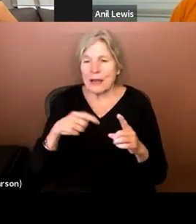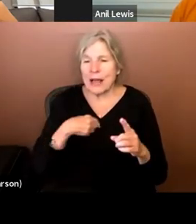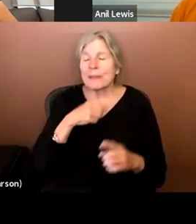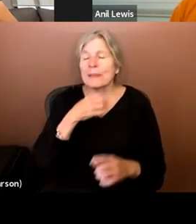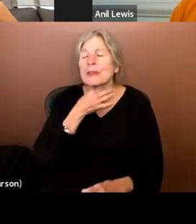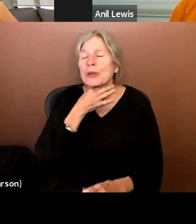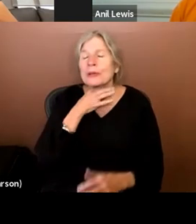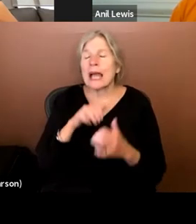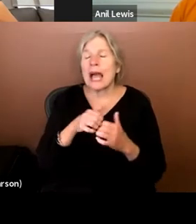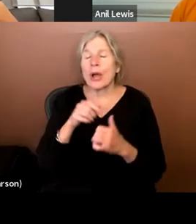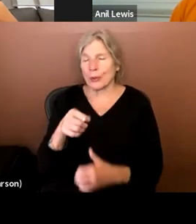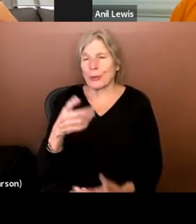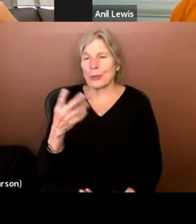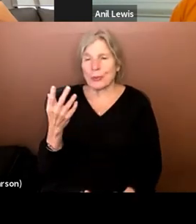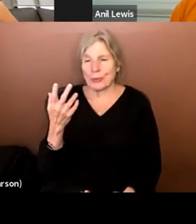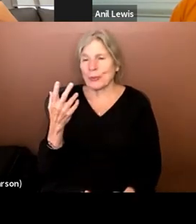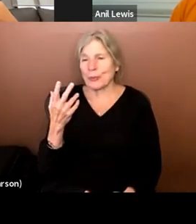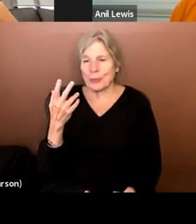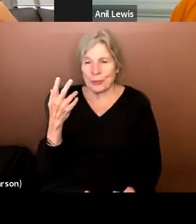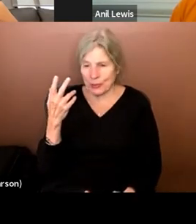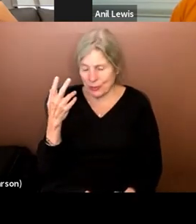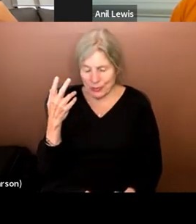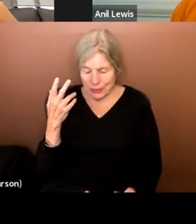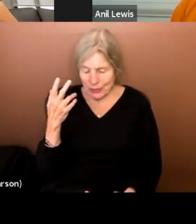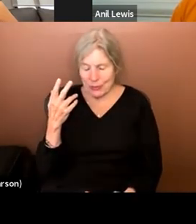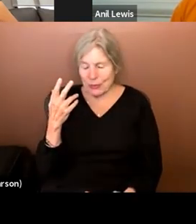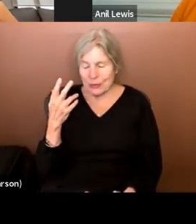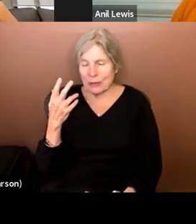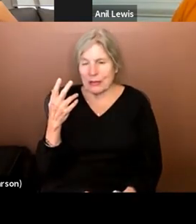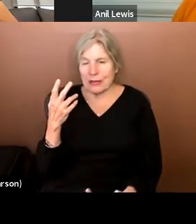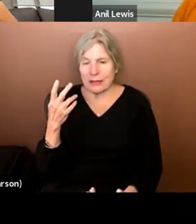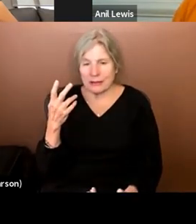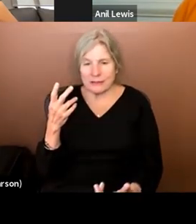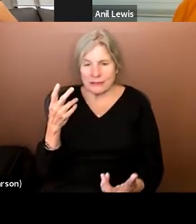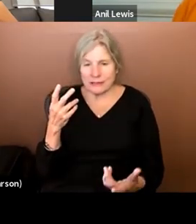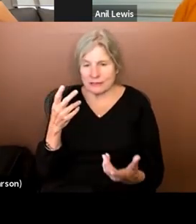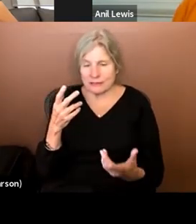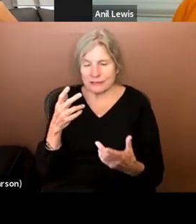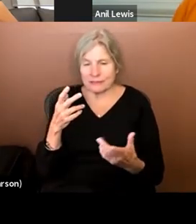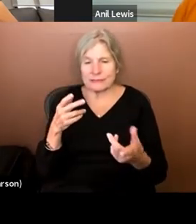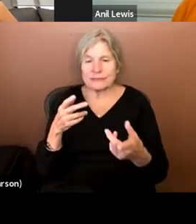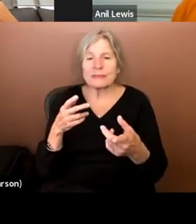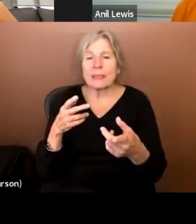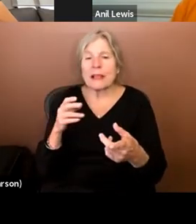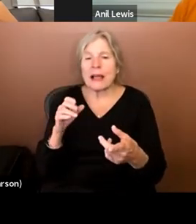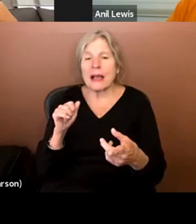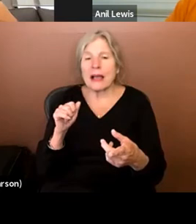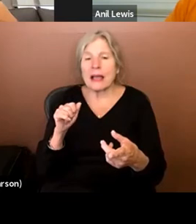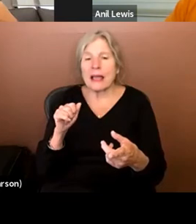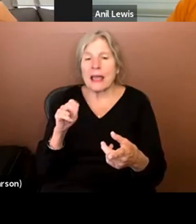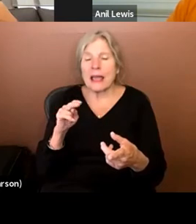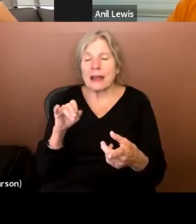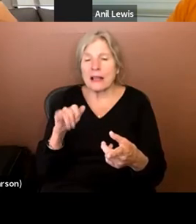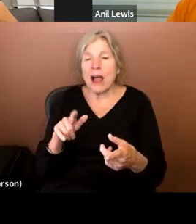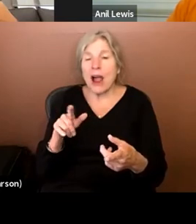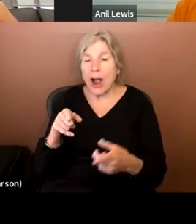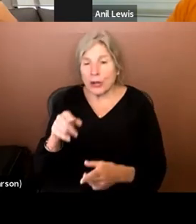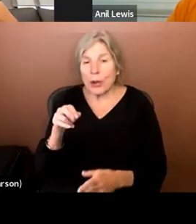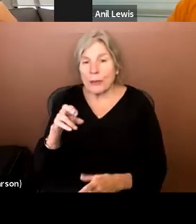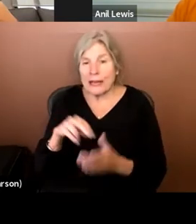I'm curious how you kind of came to these representations. And an extension of that, is that your intent? And are you being intentional?